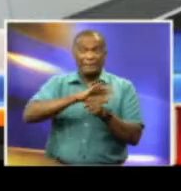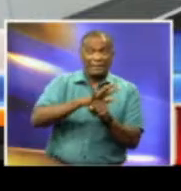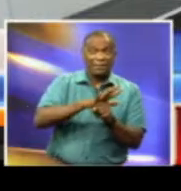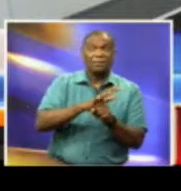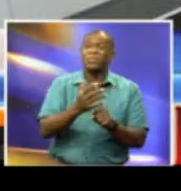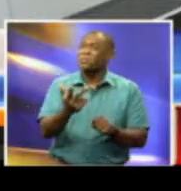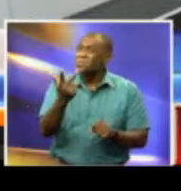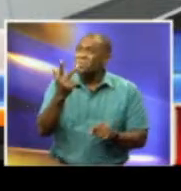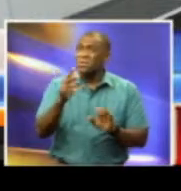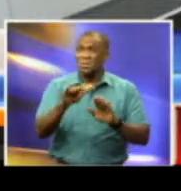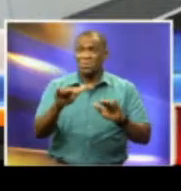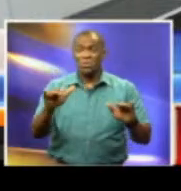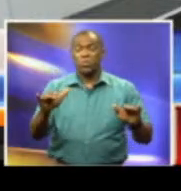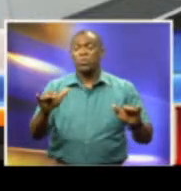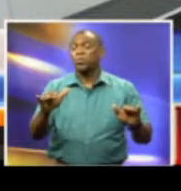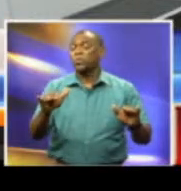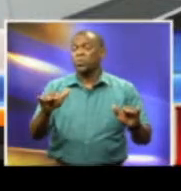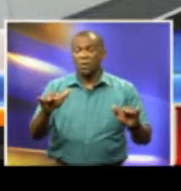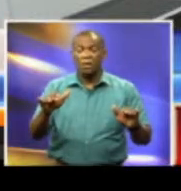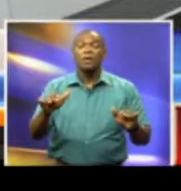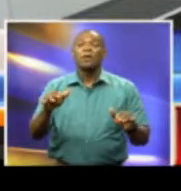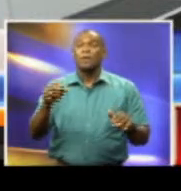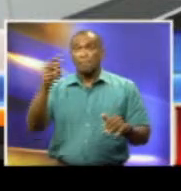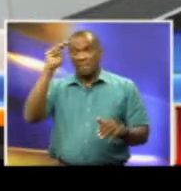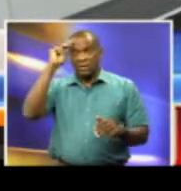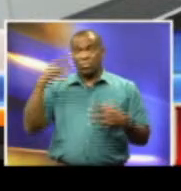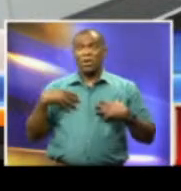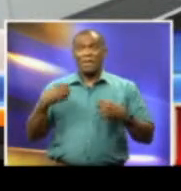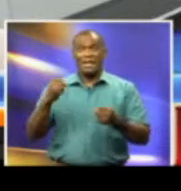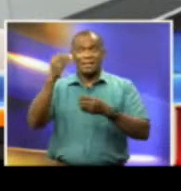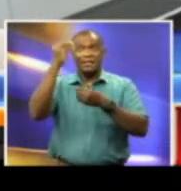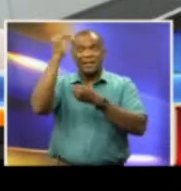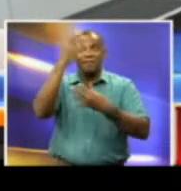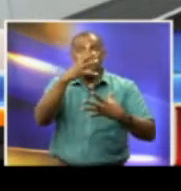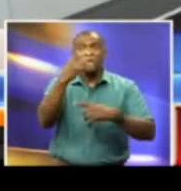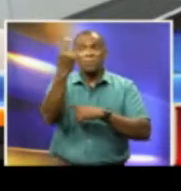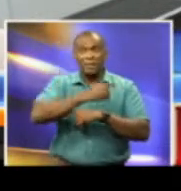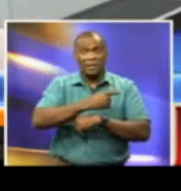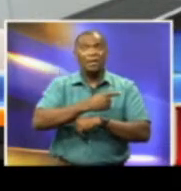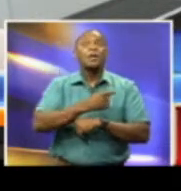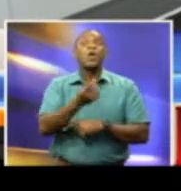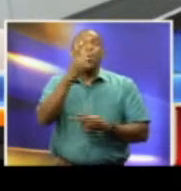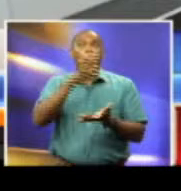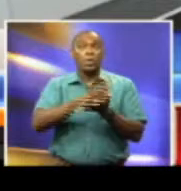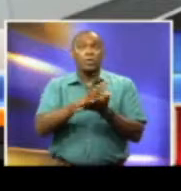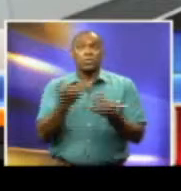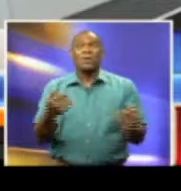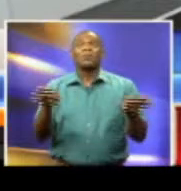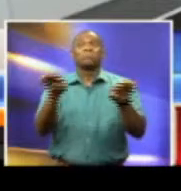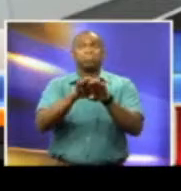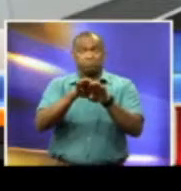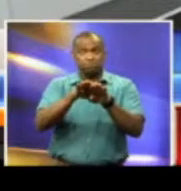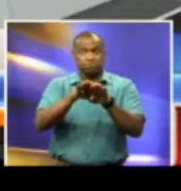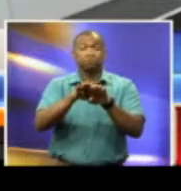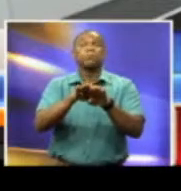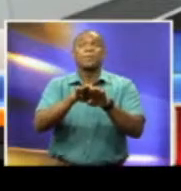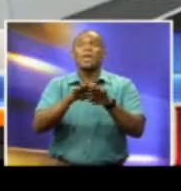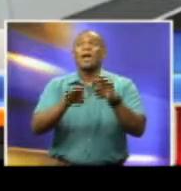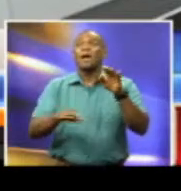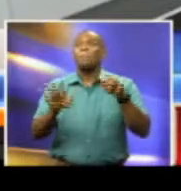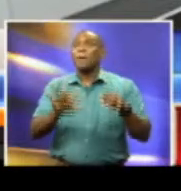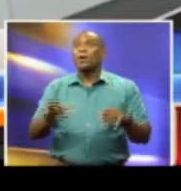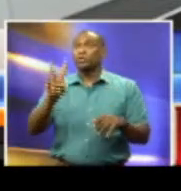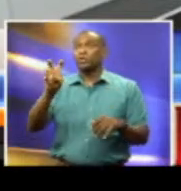spread. The disturbing news came from the Ministry of Health today, which also disclosed that one school is now closed and up to 200